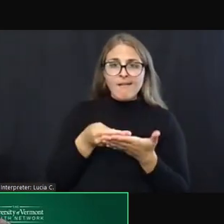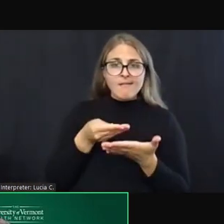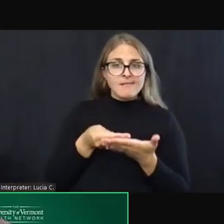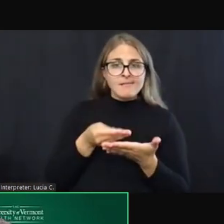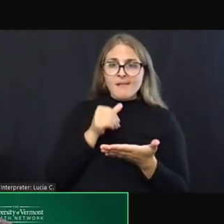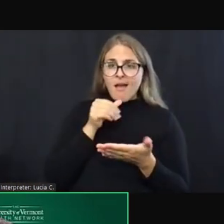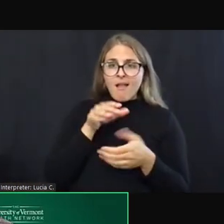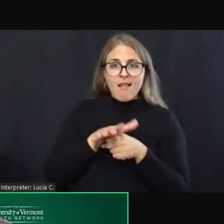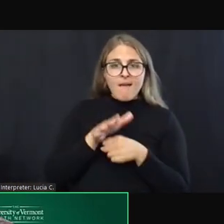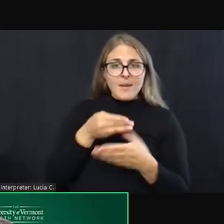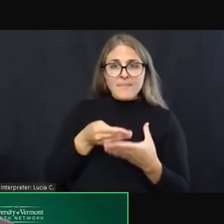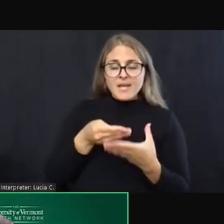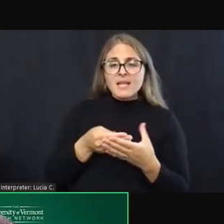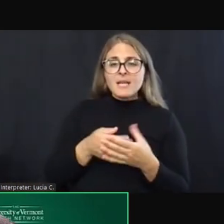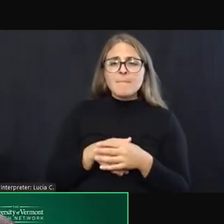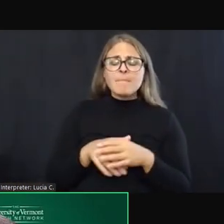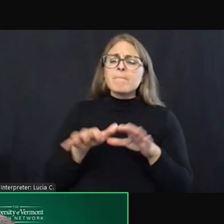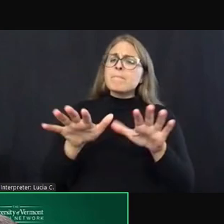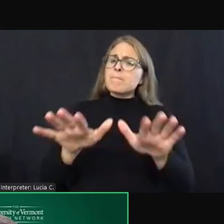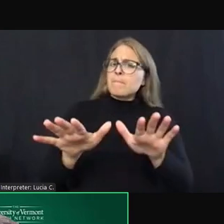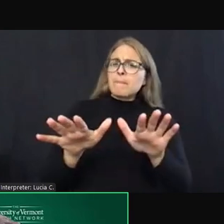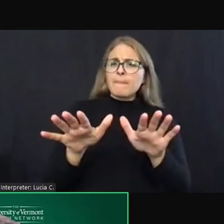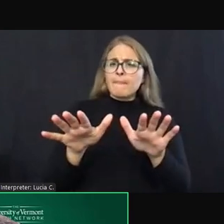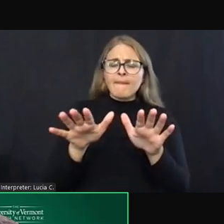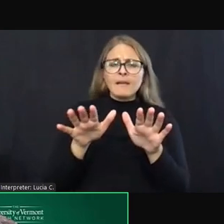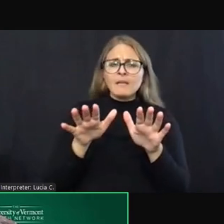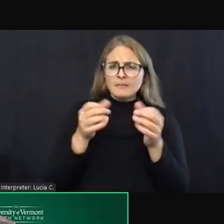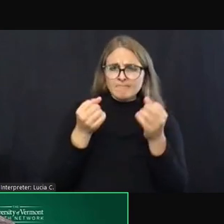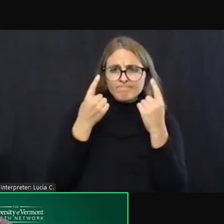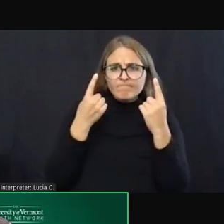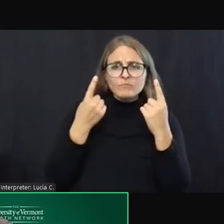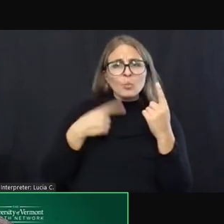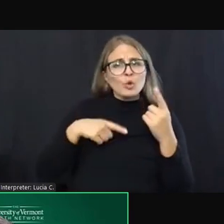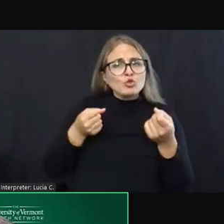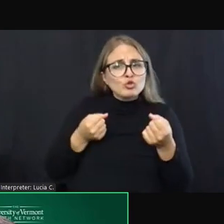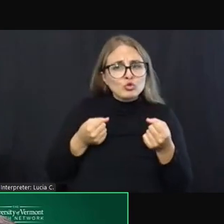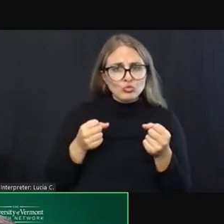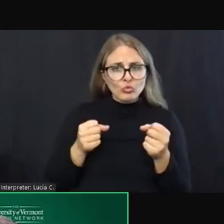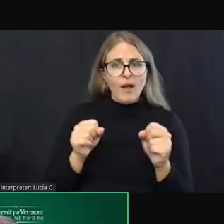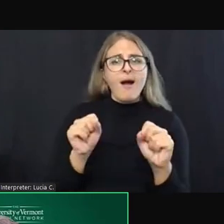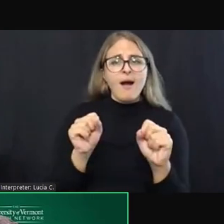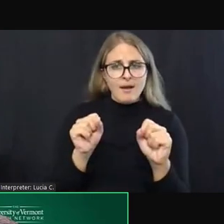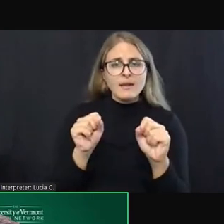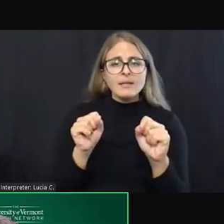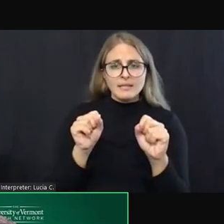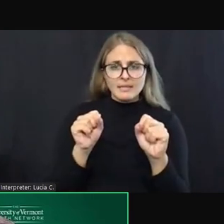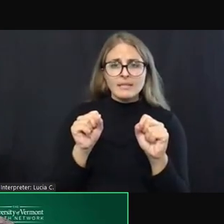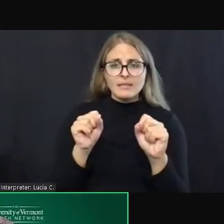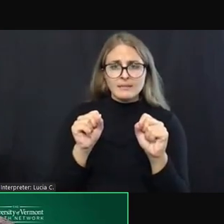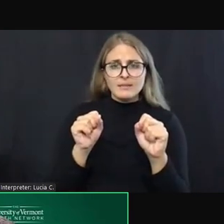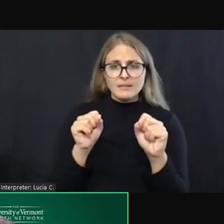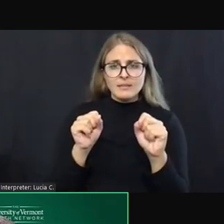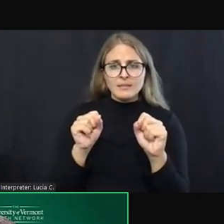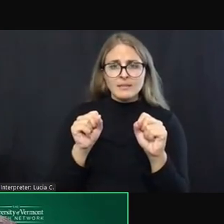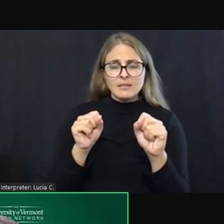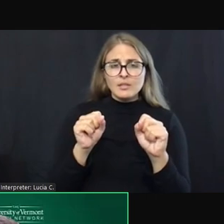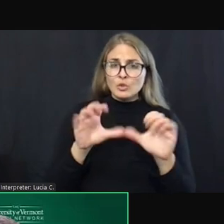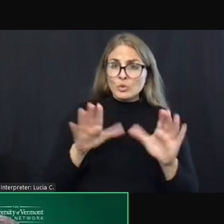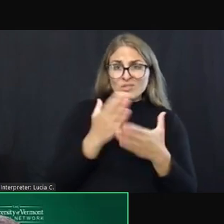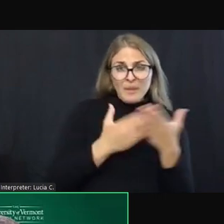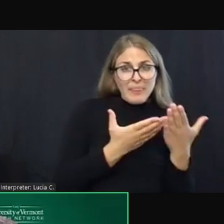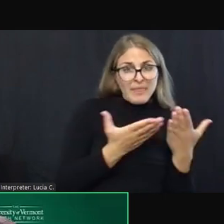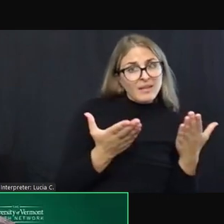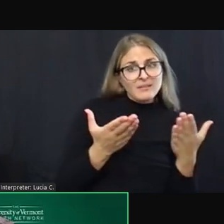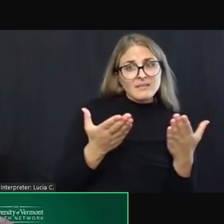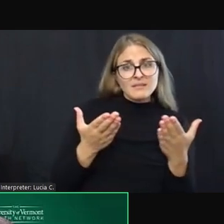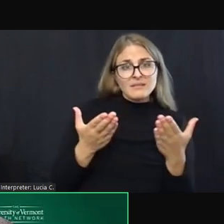don't want anybody to misinterpret the fact that we're trying to do things here to mean we're not doing the other things. We are doing